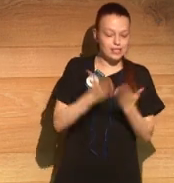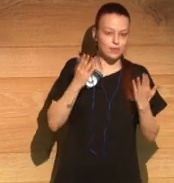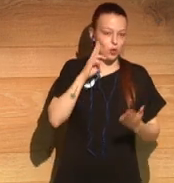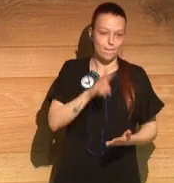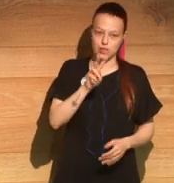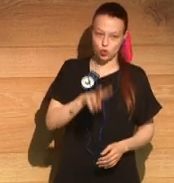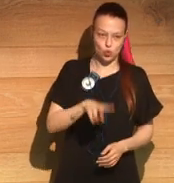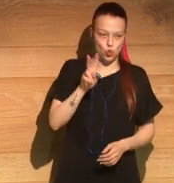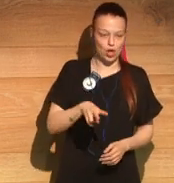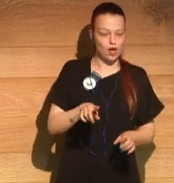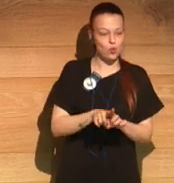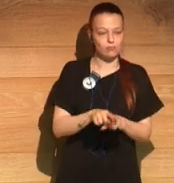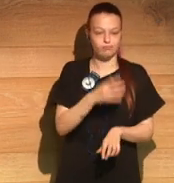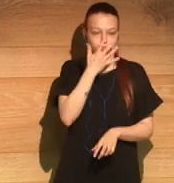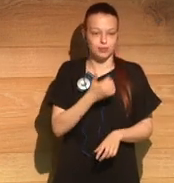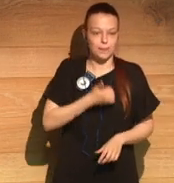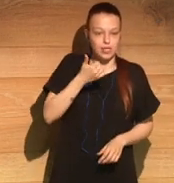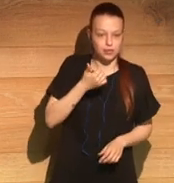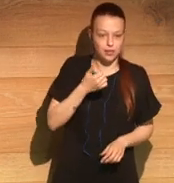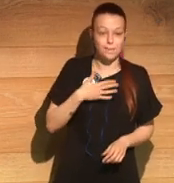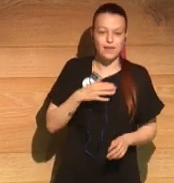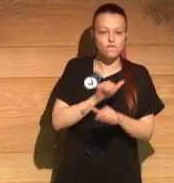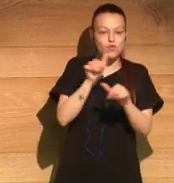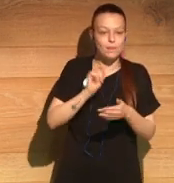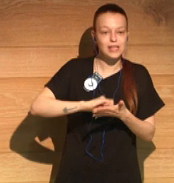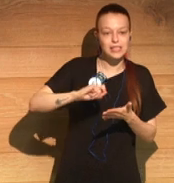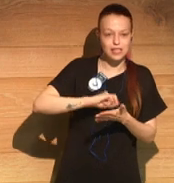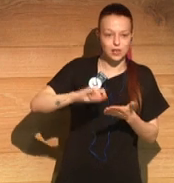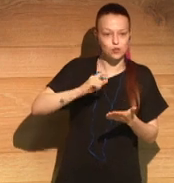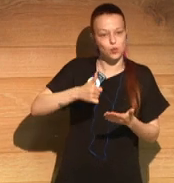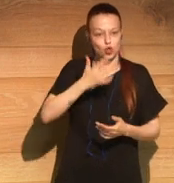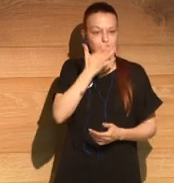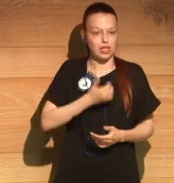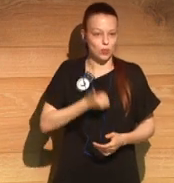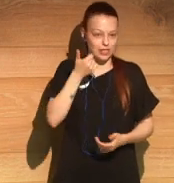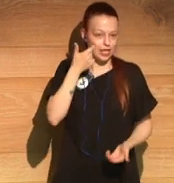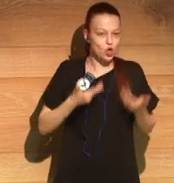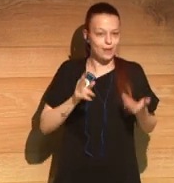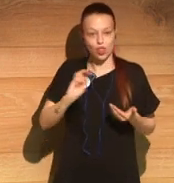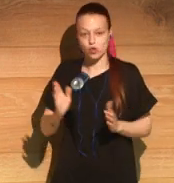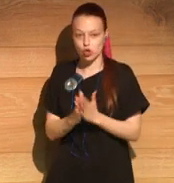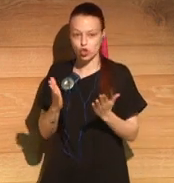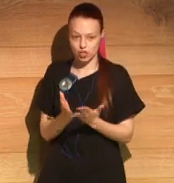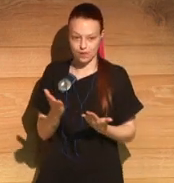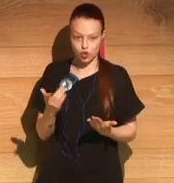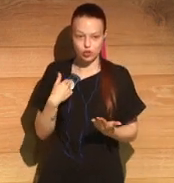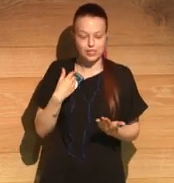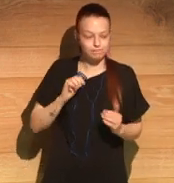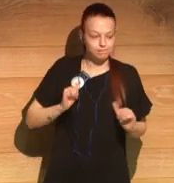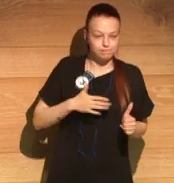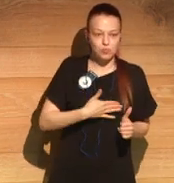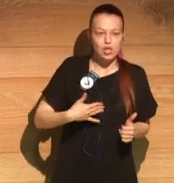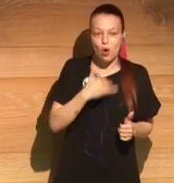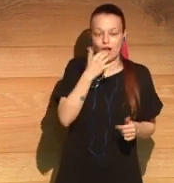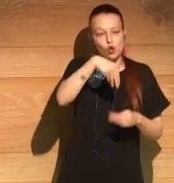I would say, and haven't really lent themselves to humor. And I have written before